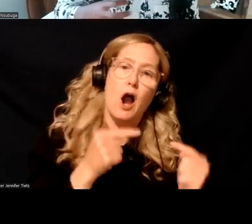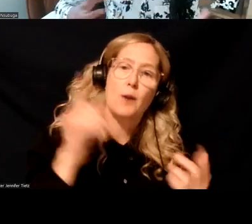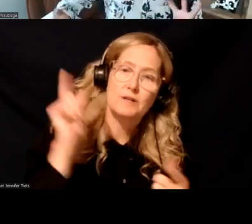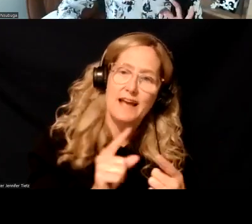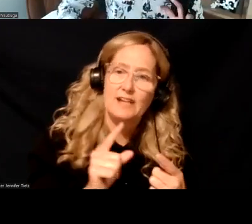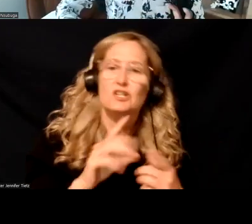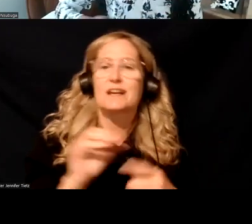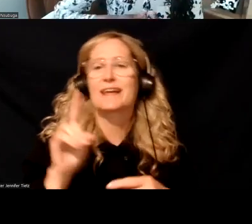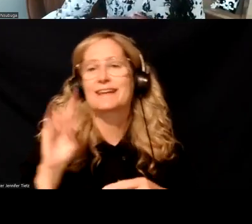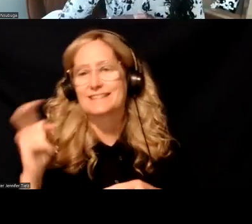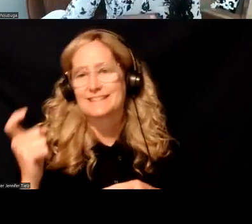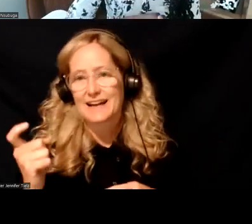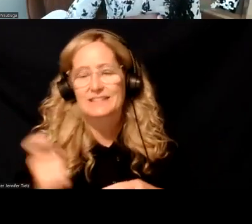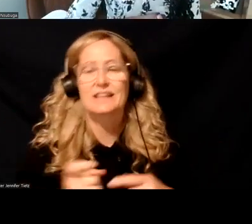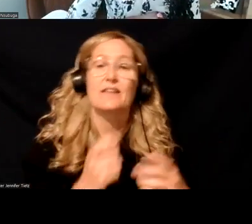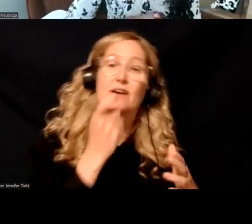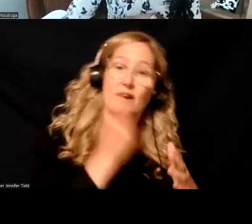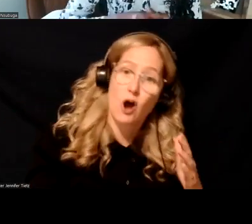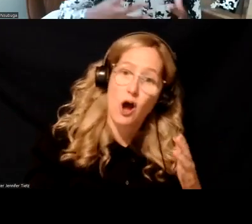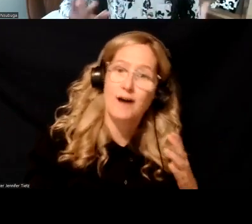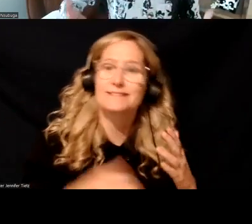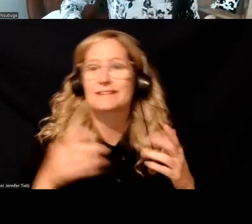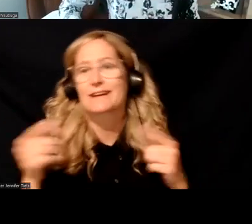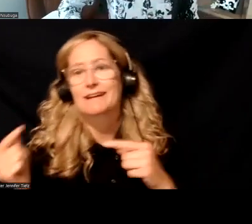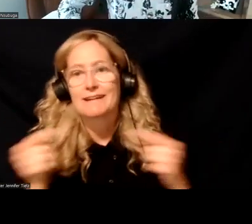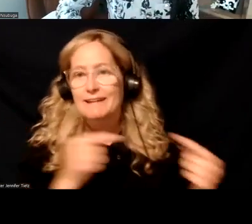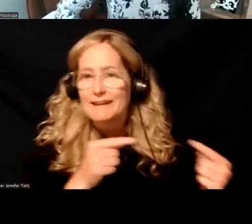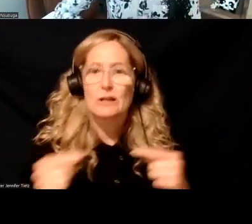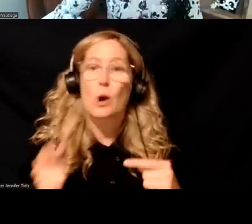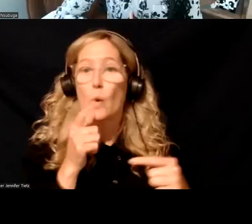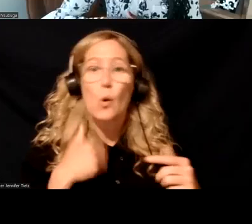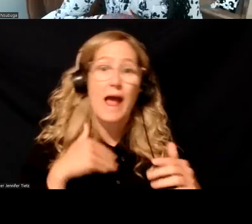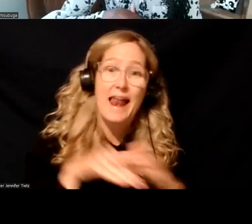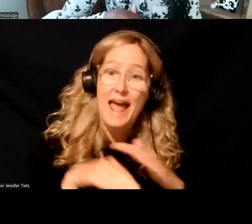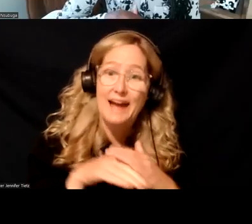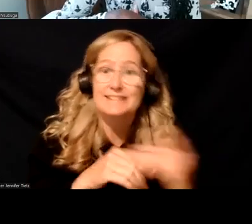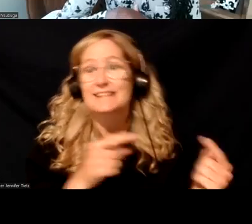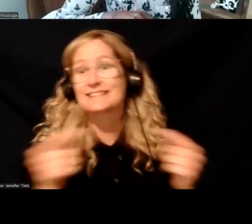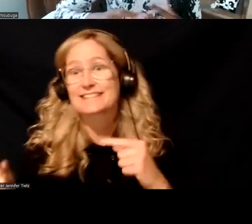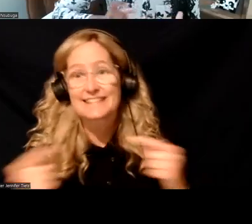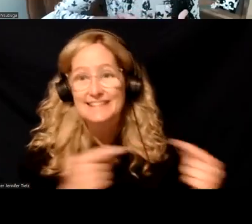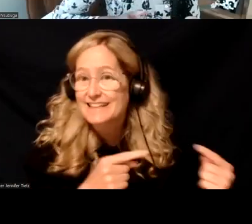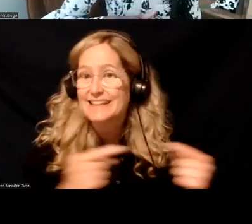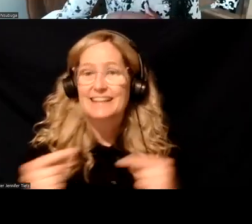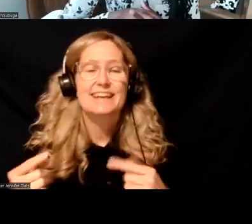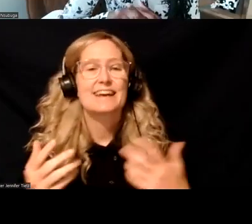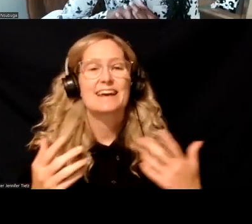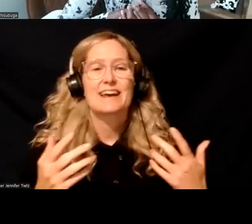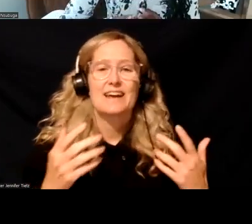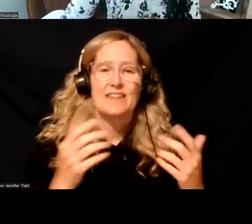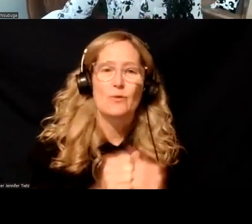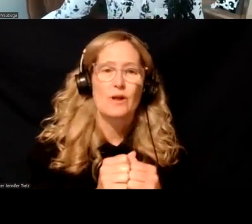push and pull for the cost of it, um, and also who had access to it. And then there was a, a push and pull